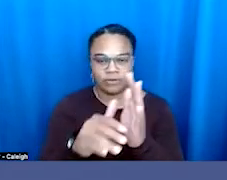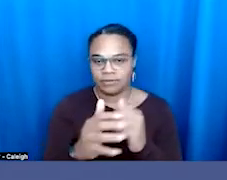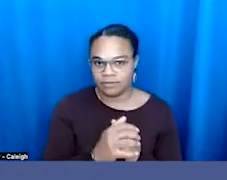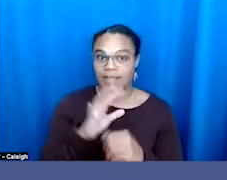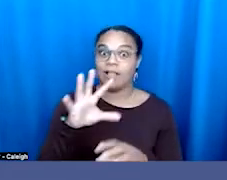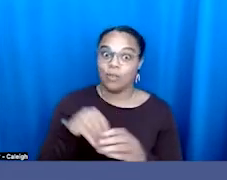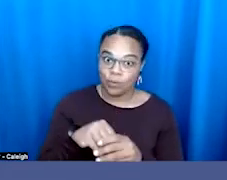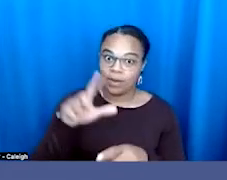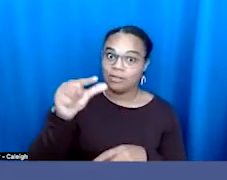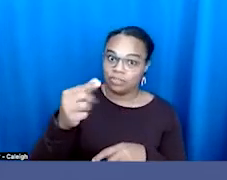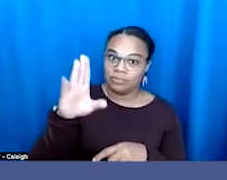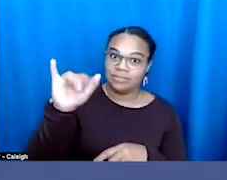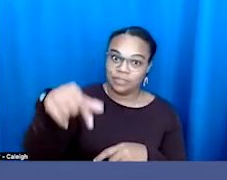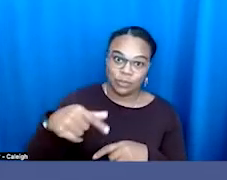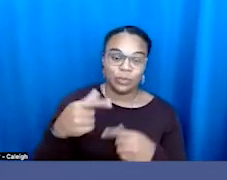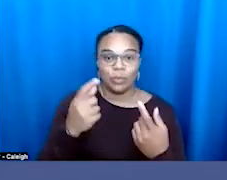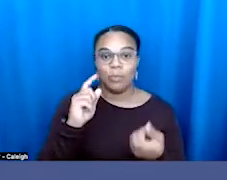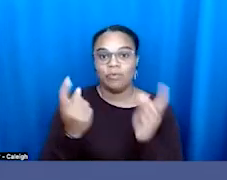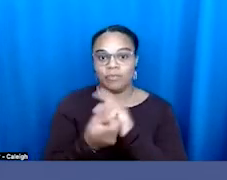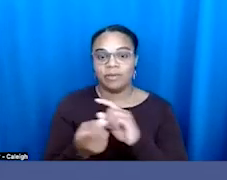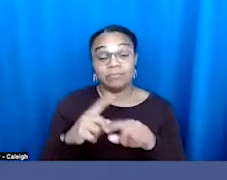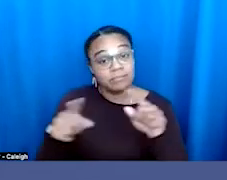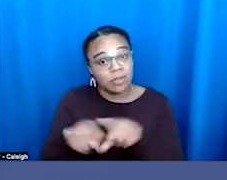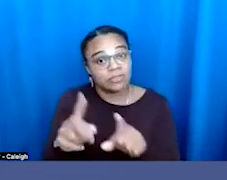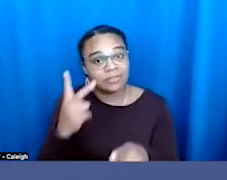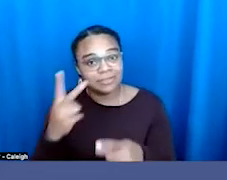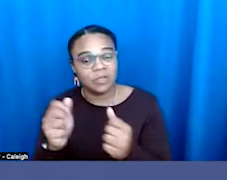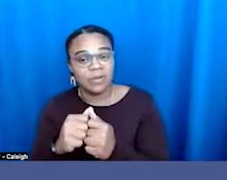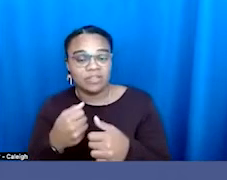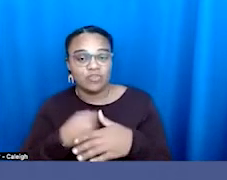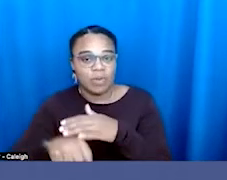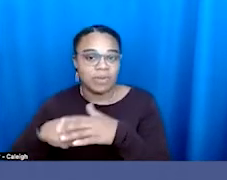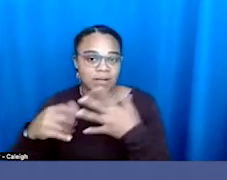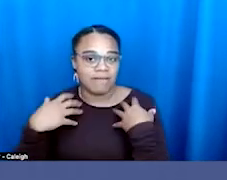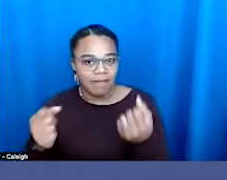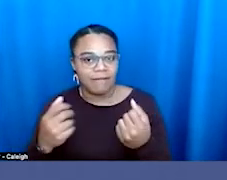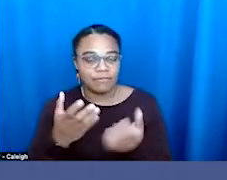movement. But we've also seen it in reproductive health and rights and abortion, right?